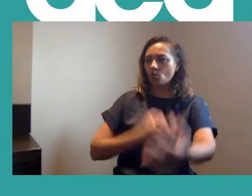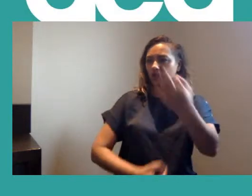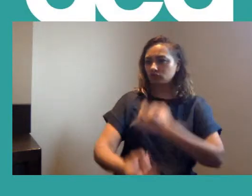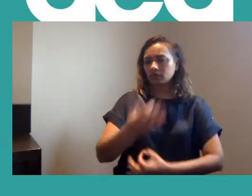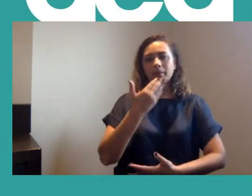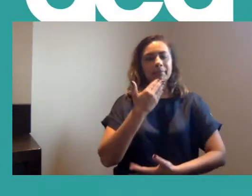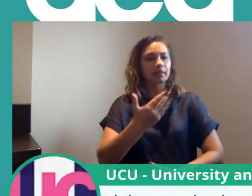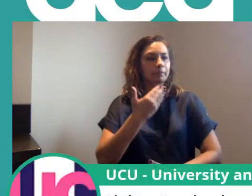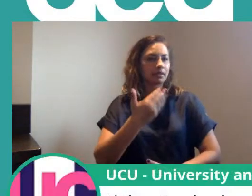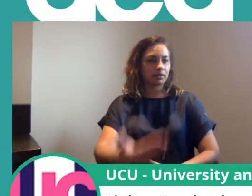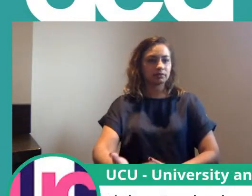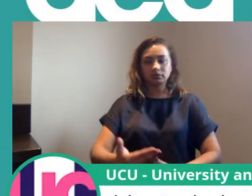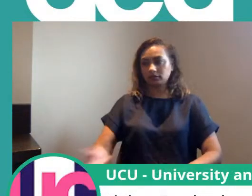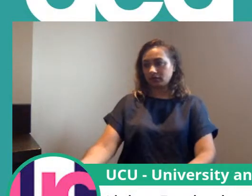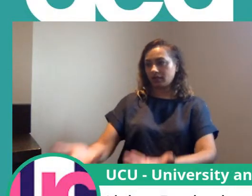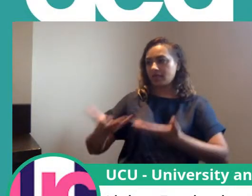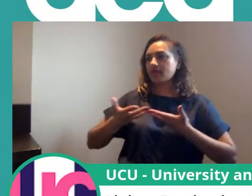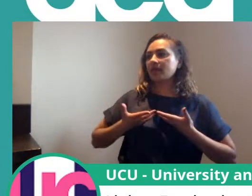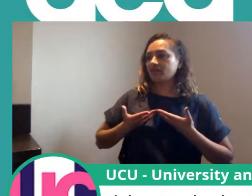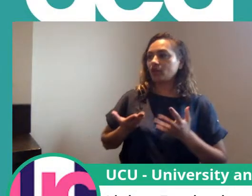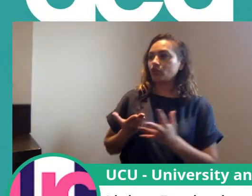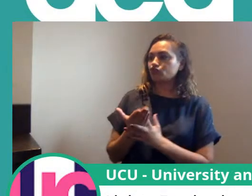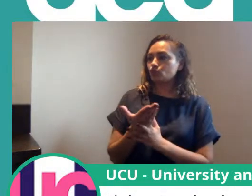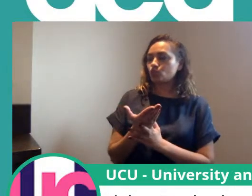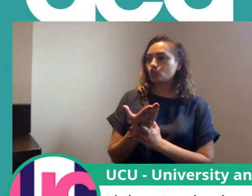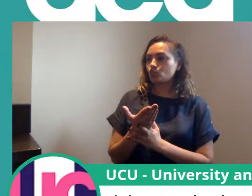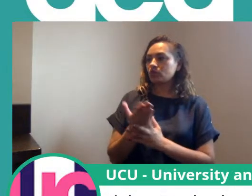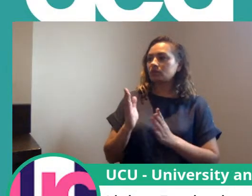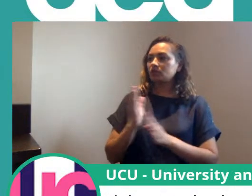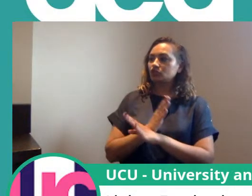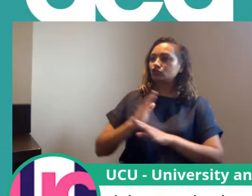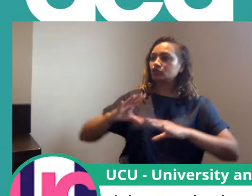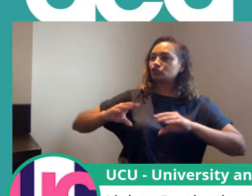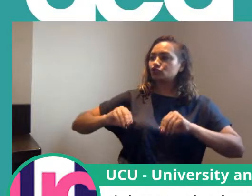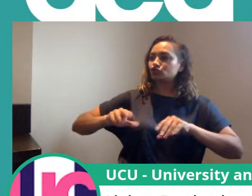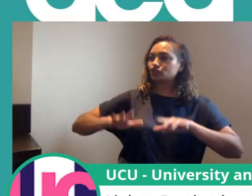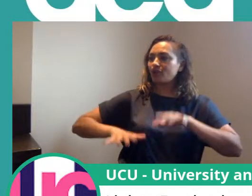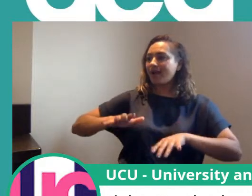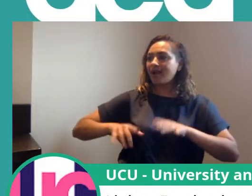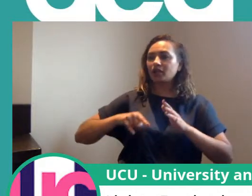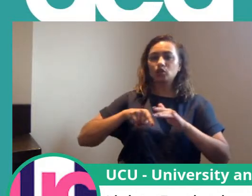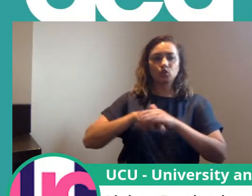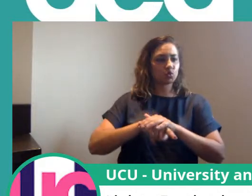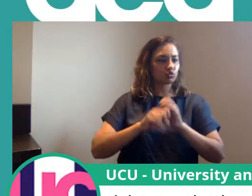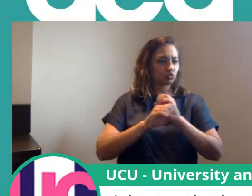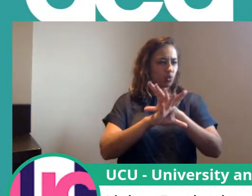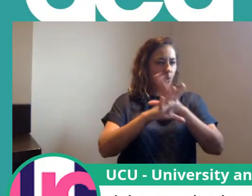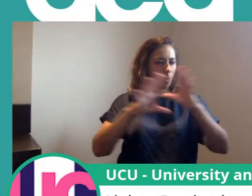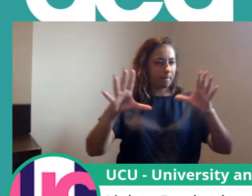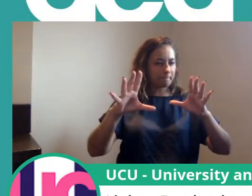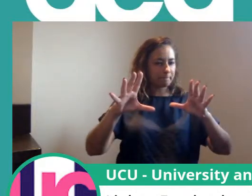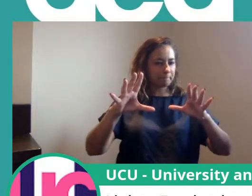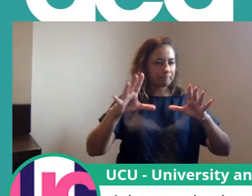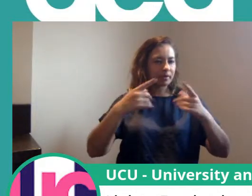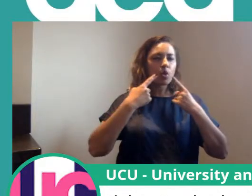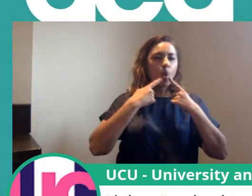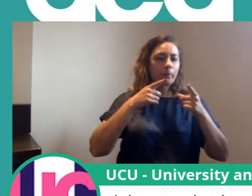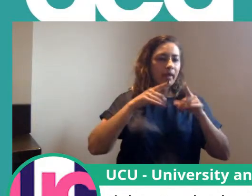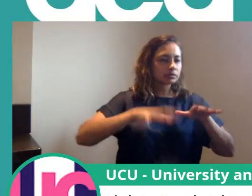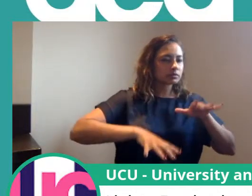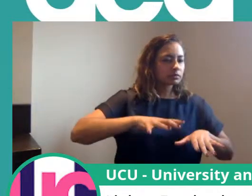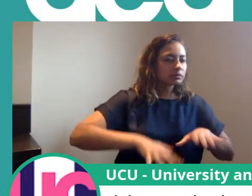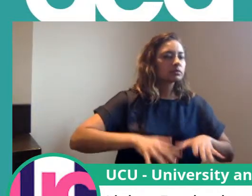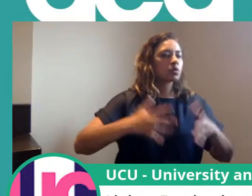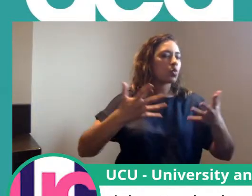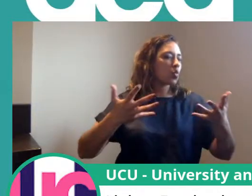you can submit them in the comments, either on the YouTube, just on the comments there, or in